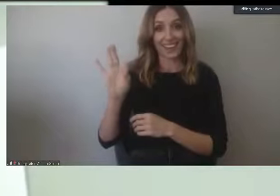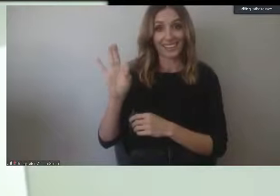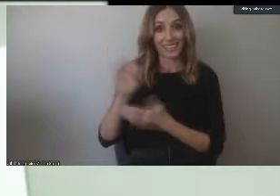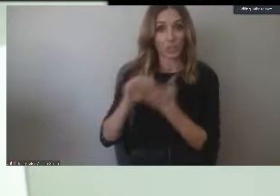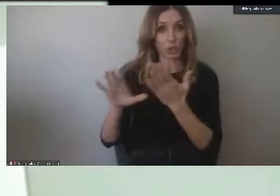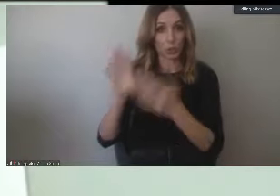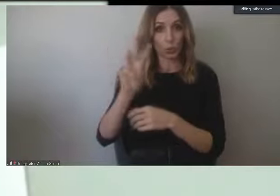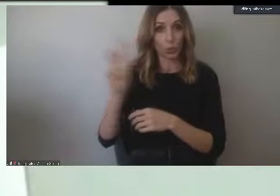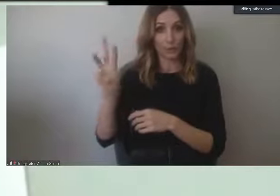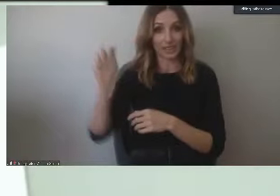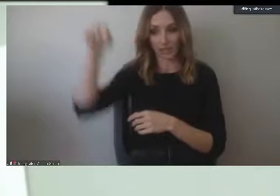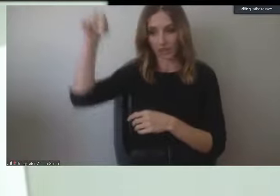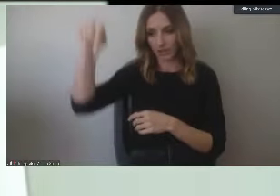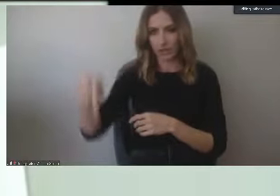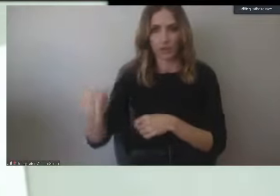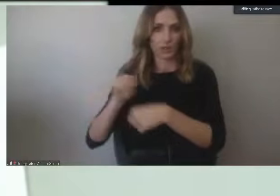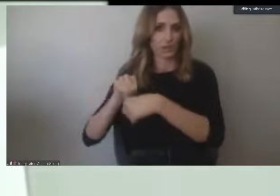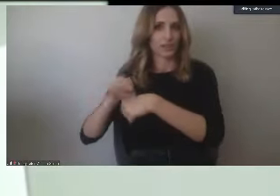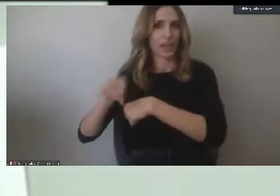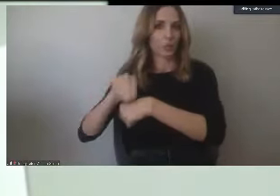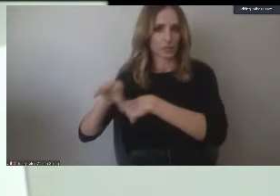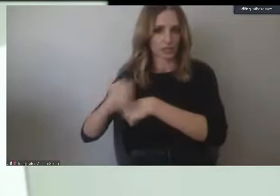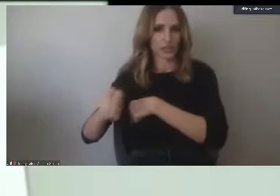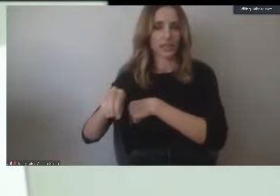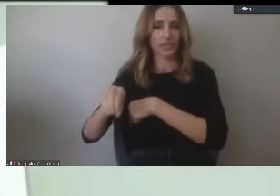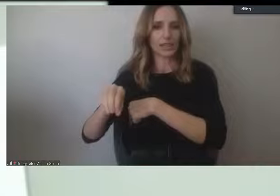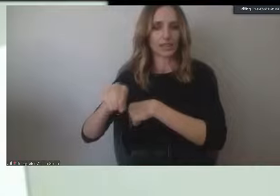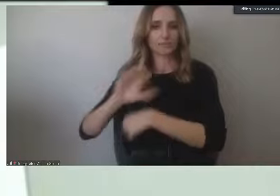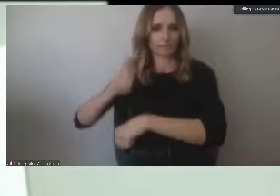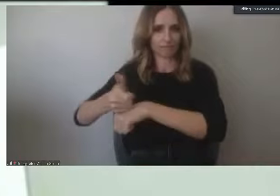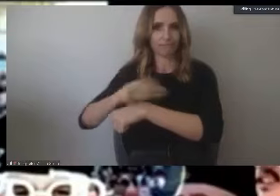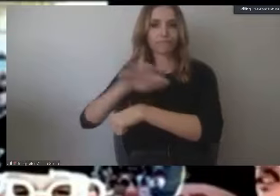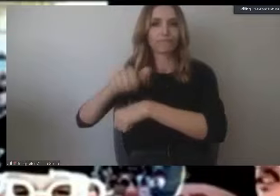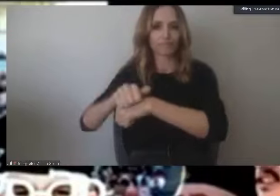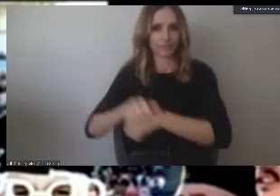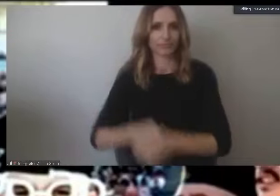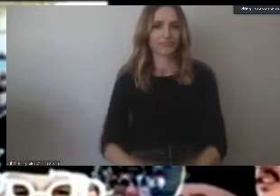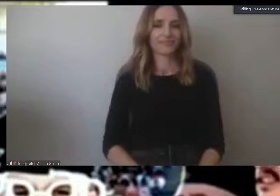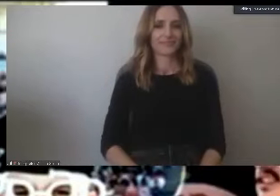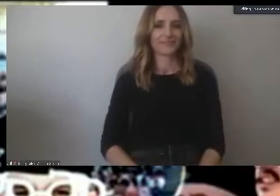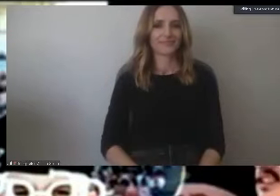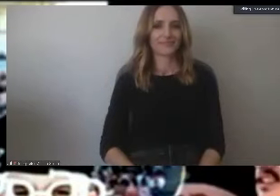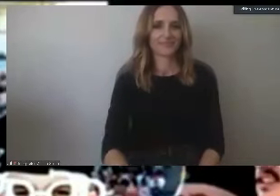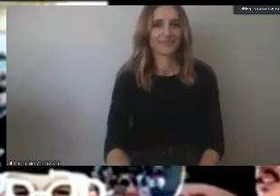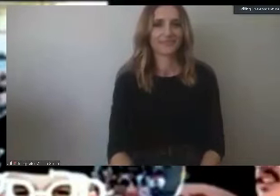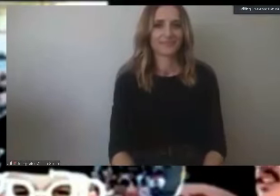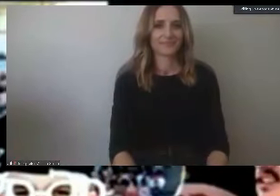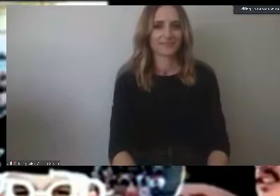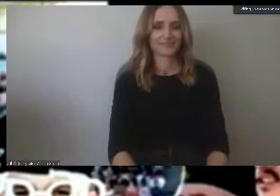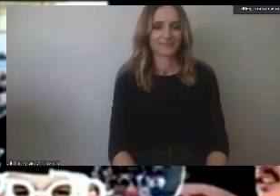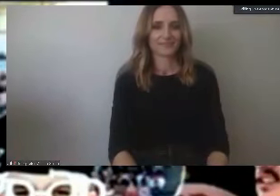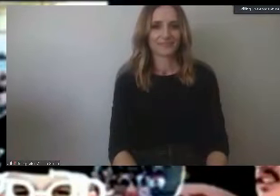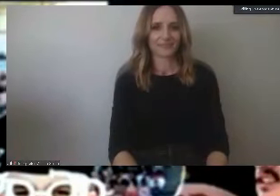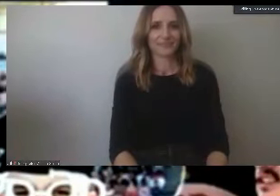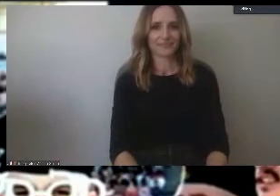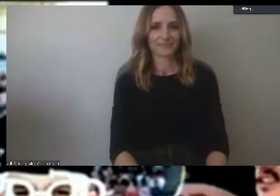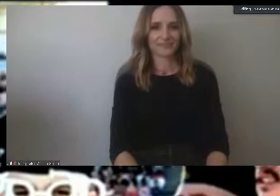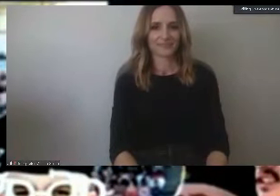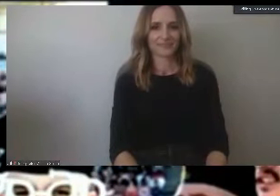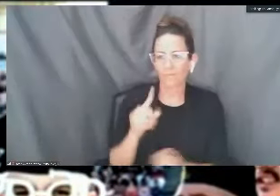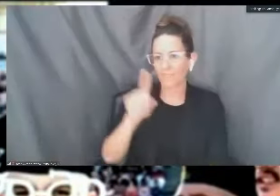will lead you right to making an appointment with a counselor. Thank you. And I'm going to follow up again with you, Dr. Munoz.